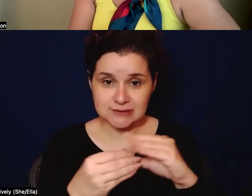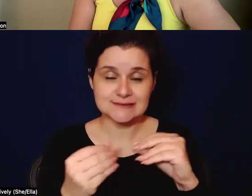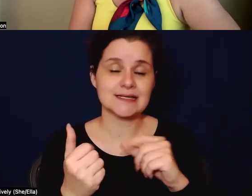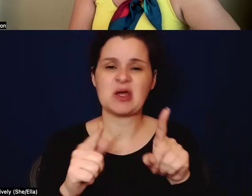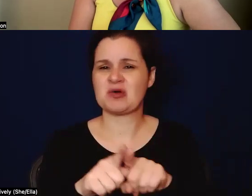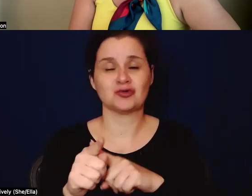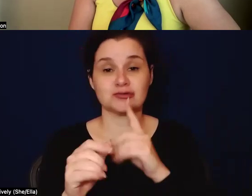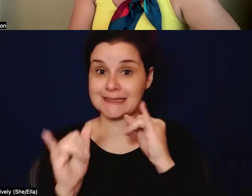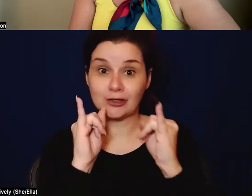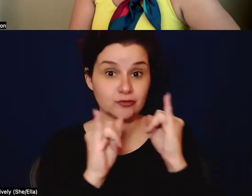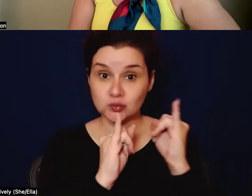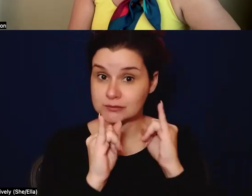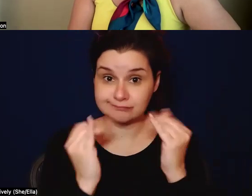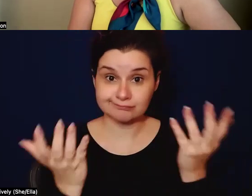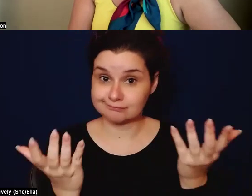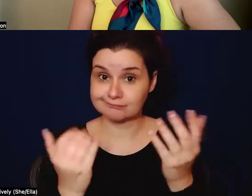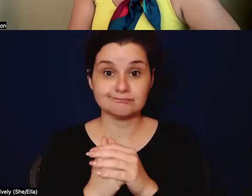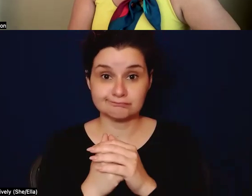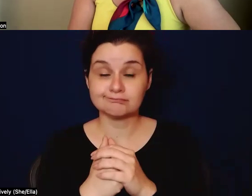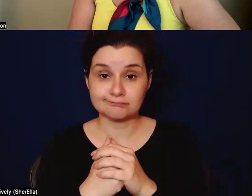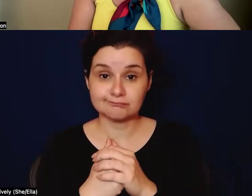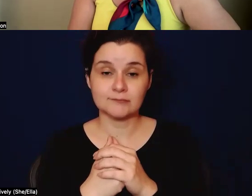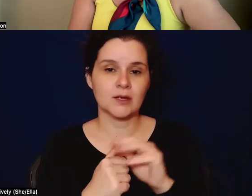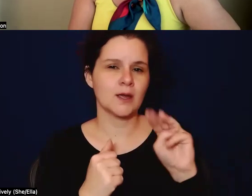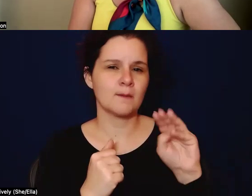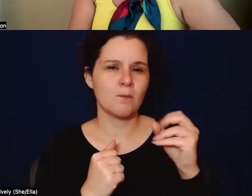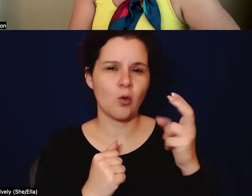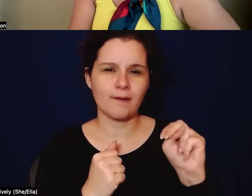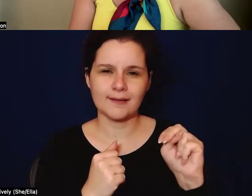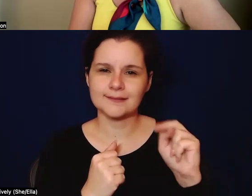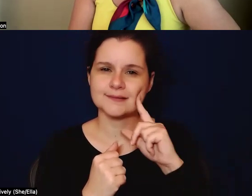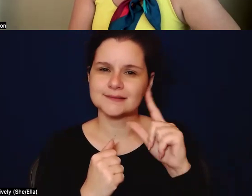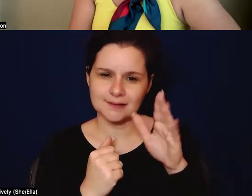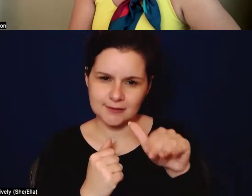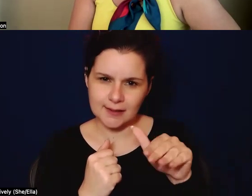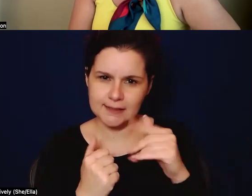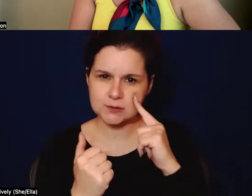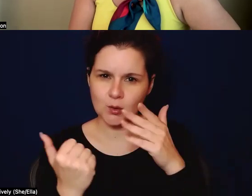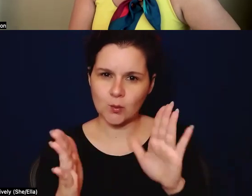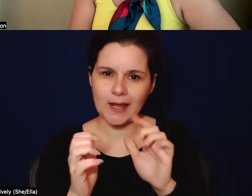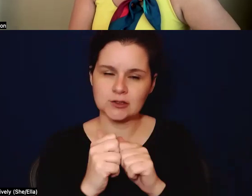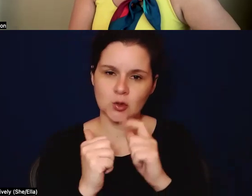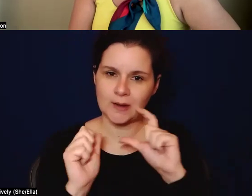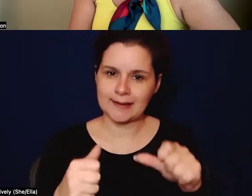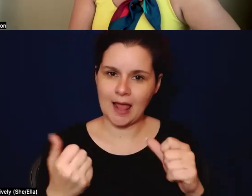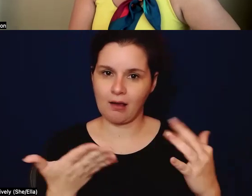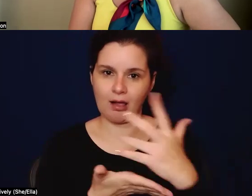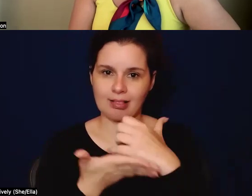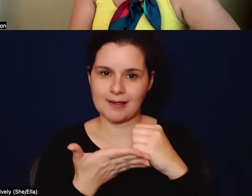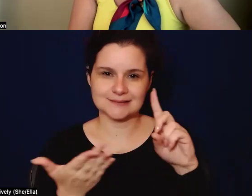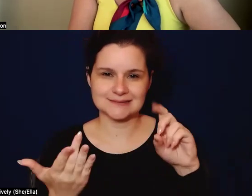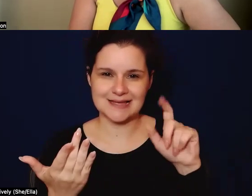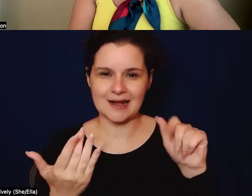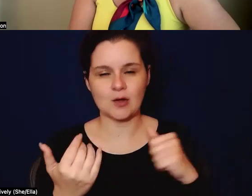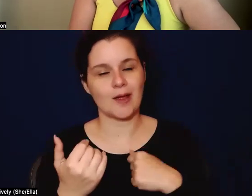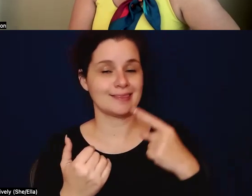interviews and, um, Morgan, are there, is there a way to, um, to gather that data? think sometimes we